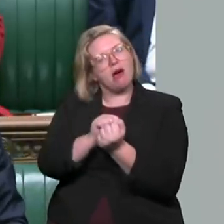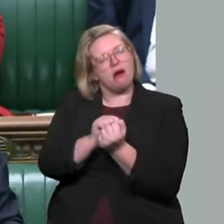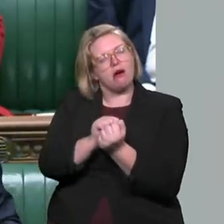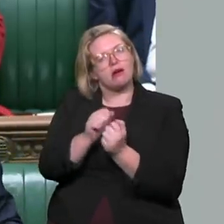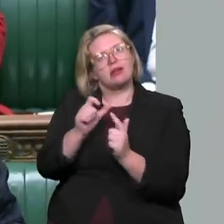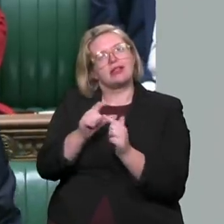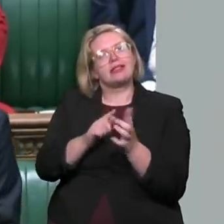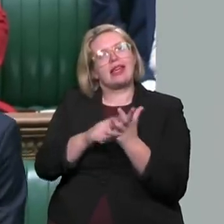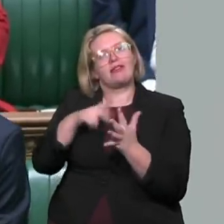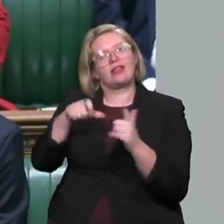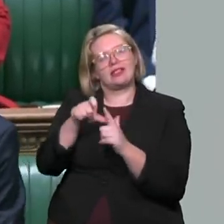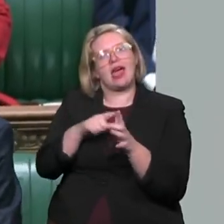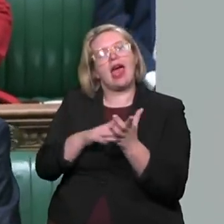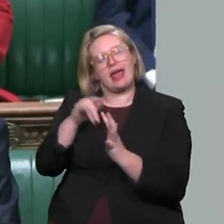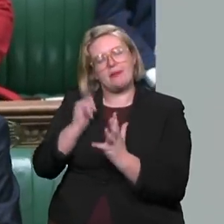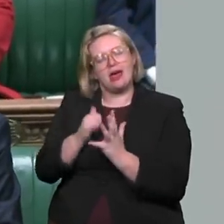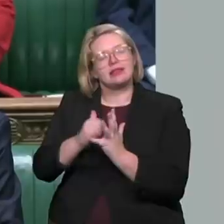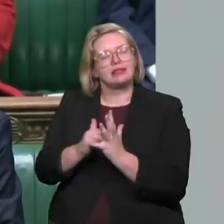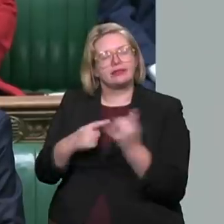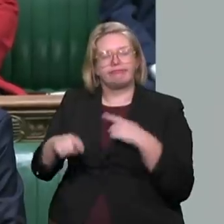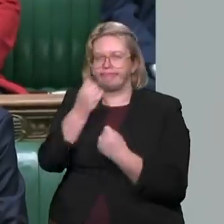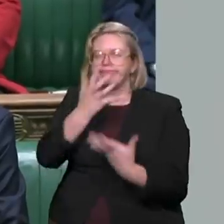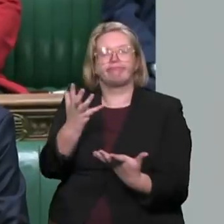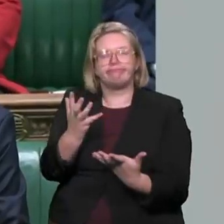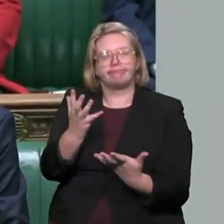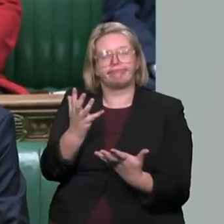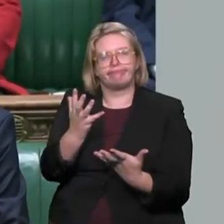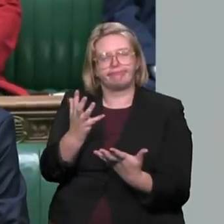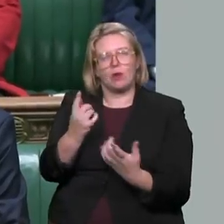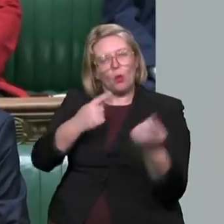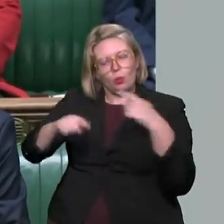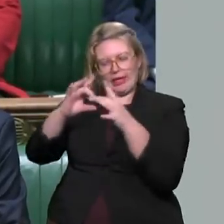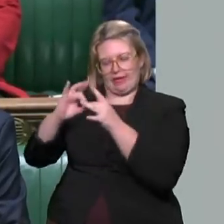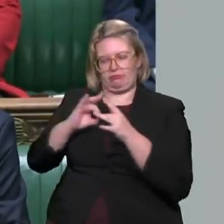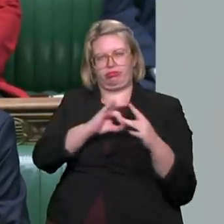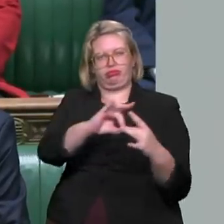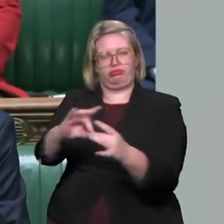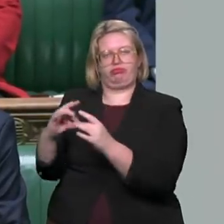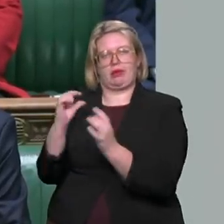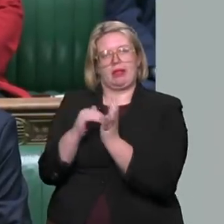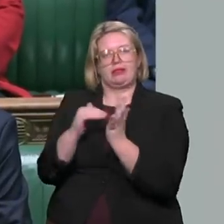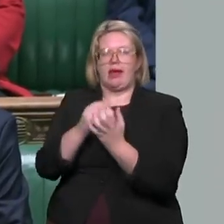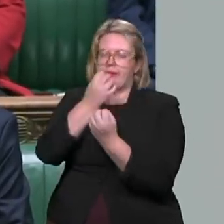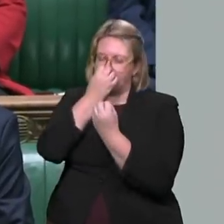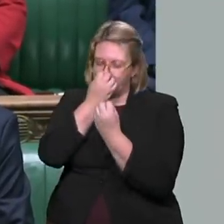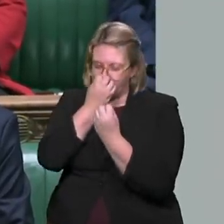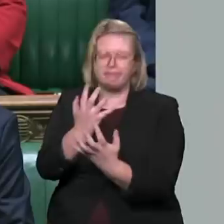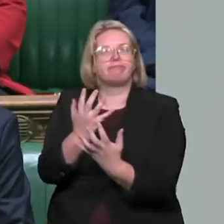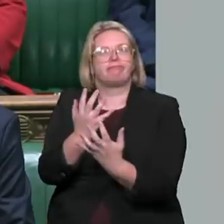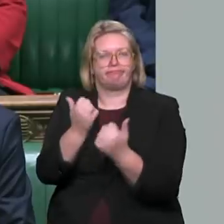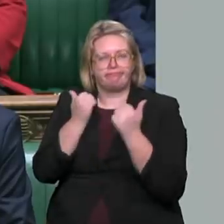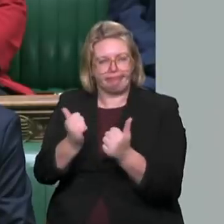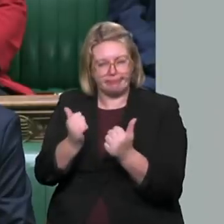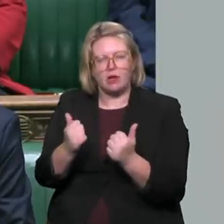I want to see if we can use that collaborative spirit to make progress on one of the issues that was raised on Monday, tackling violent